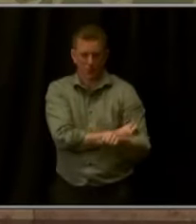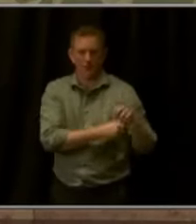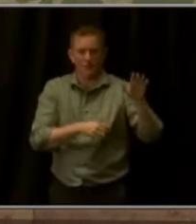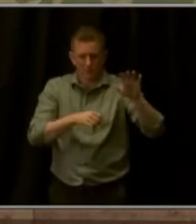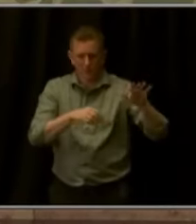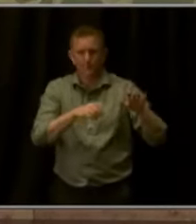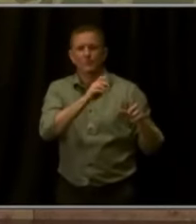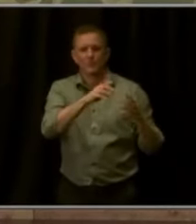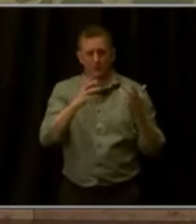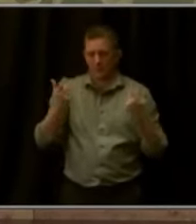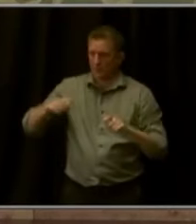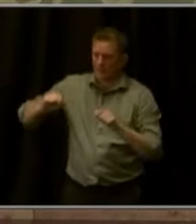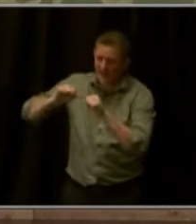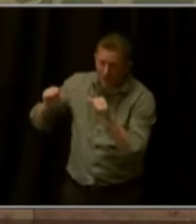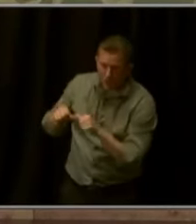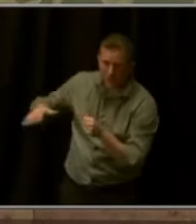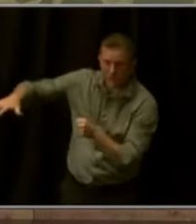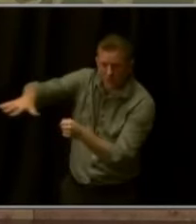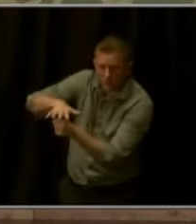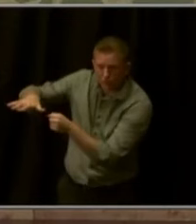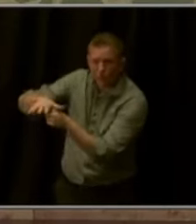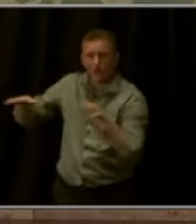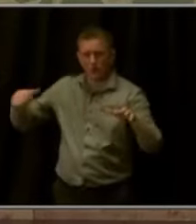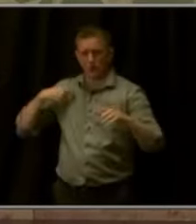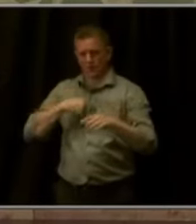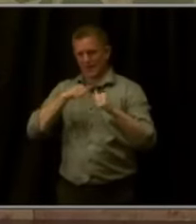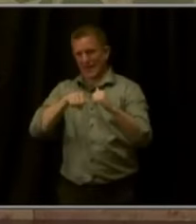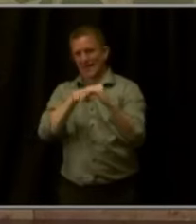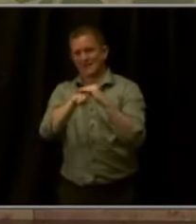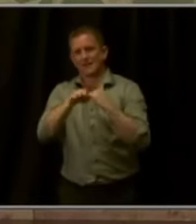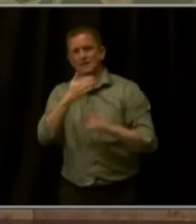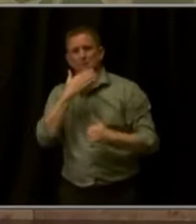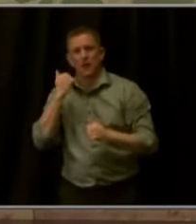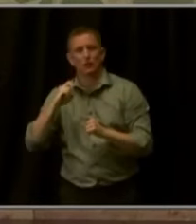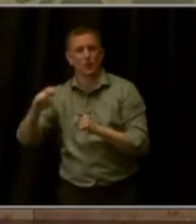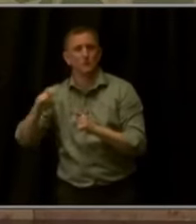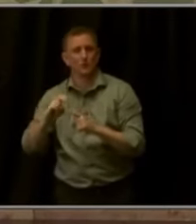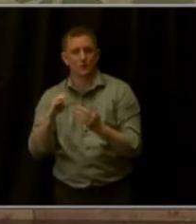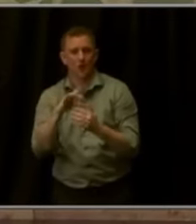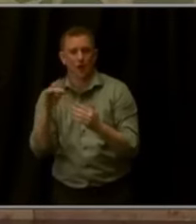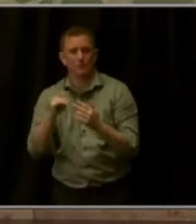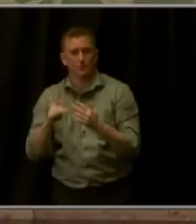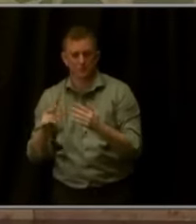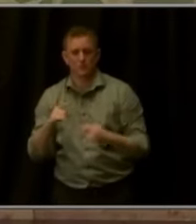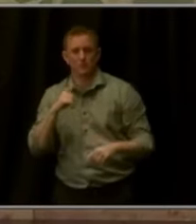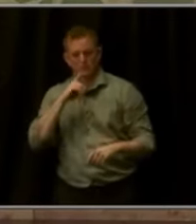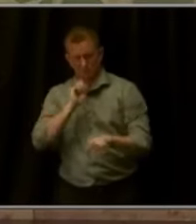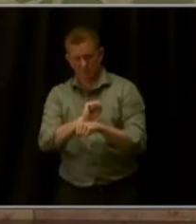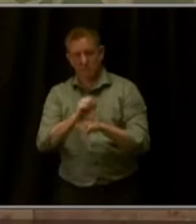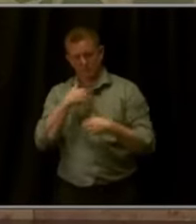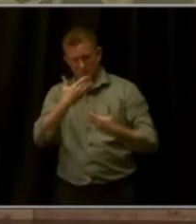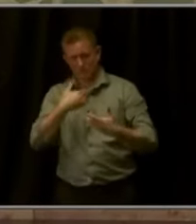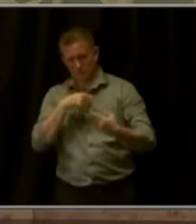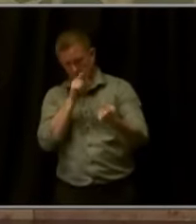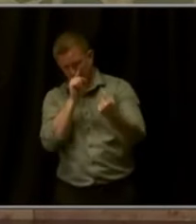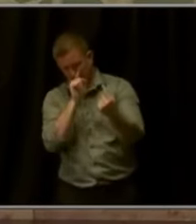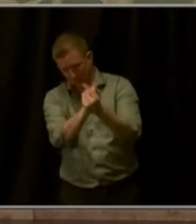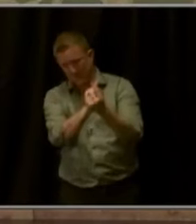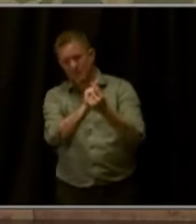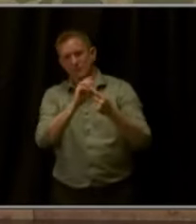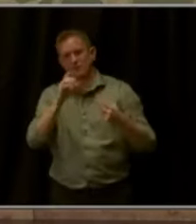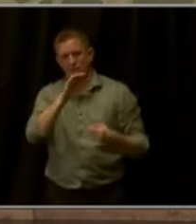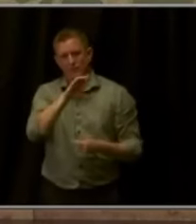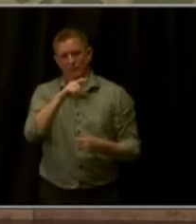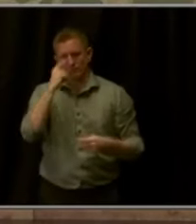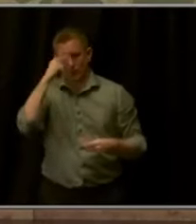We can have access to better transportation options that truly meet the needs of Coloradans, but it requires us to reimagine what that